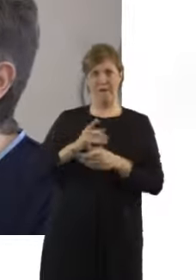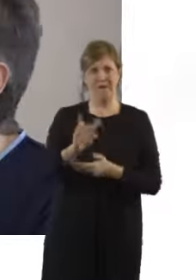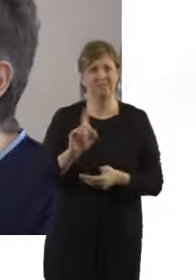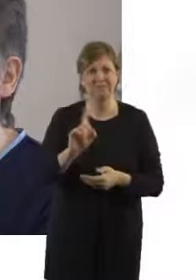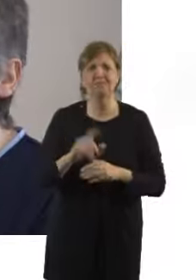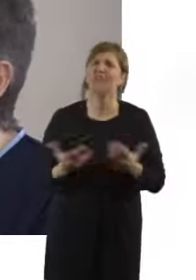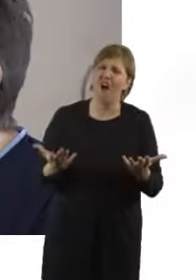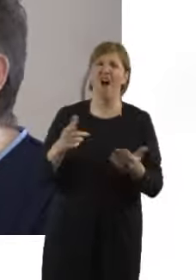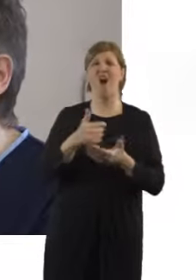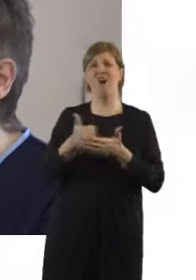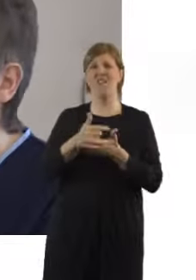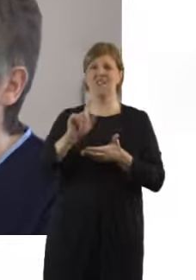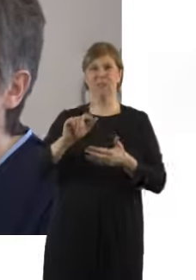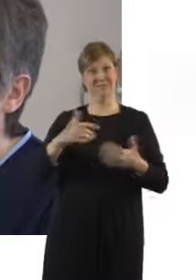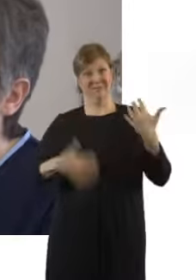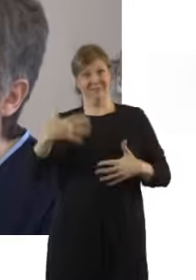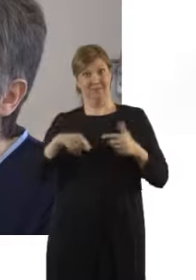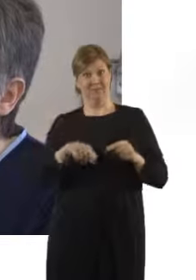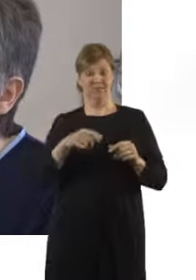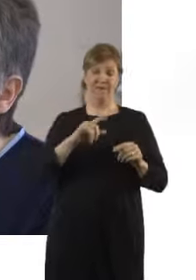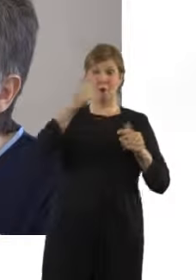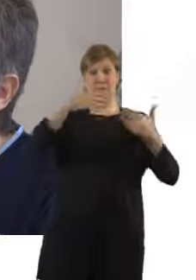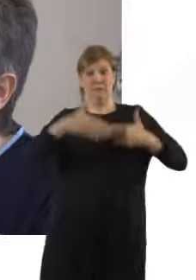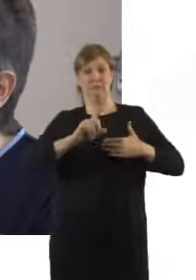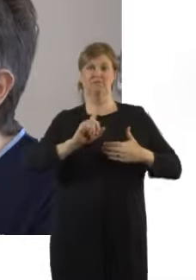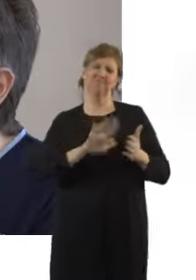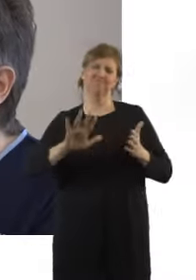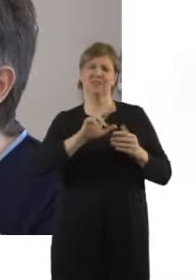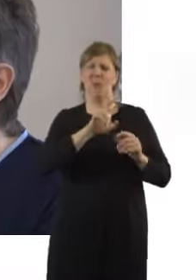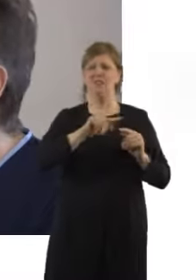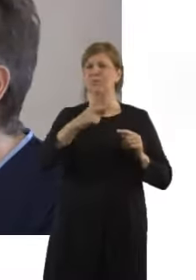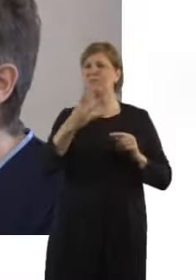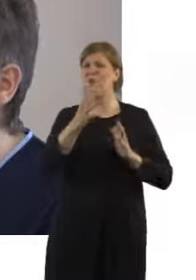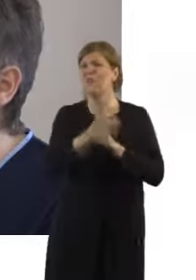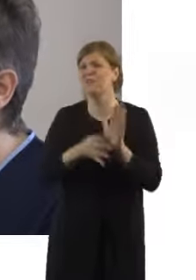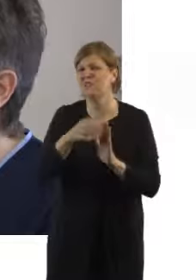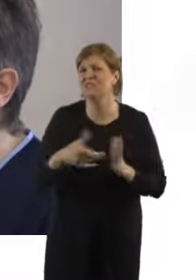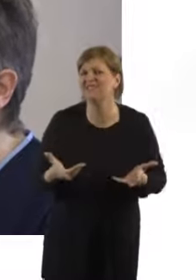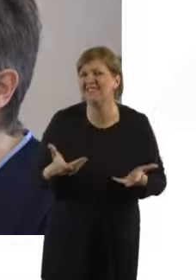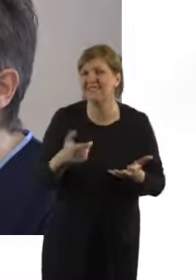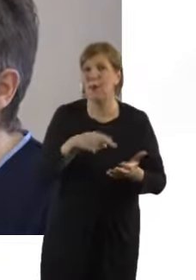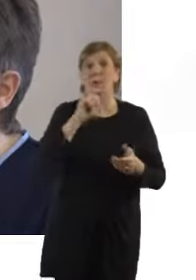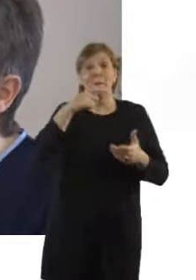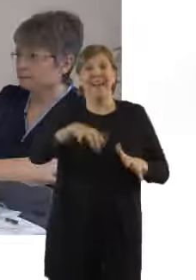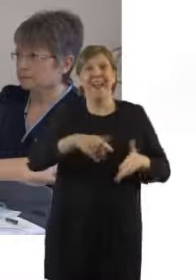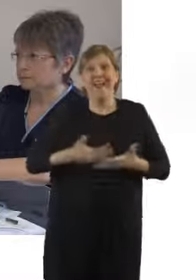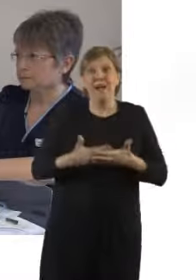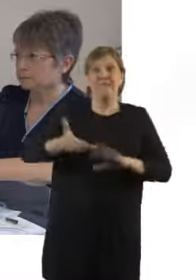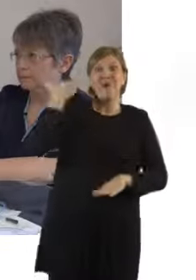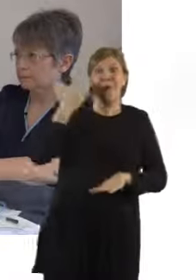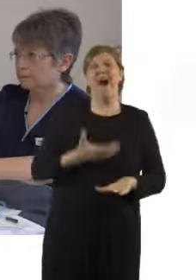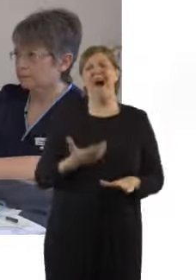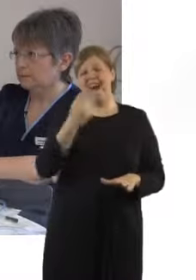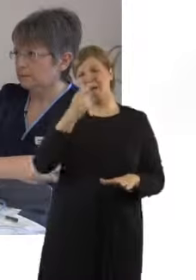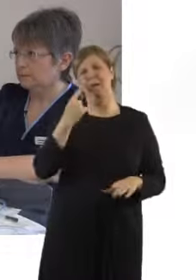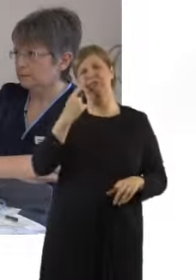of 12 to 24 hours. A lady who's had a baby before is generally a good bit quicker than that. So during